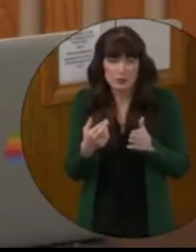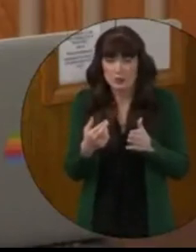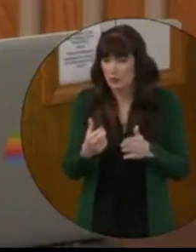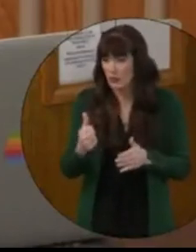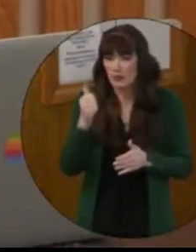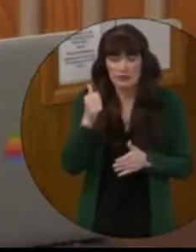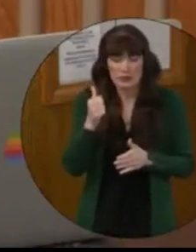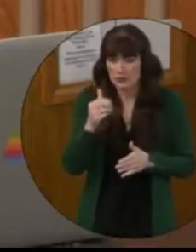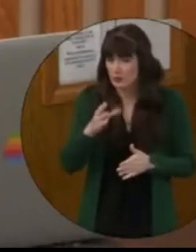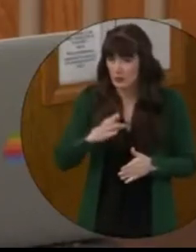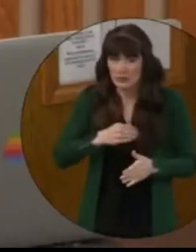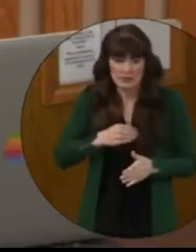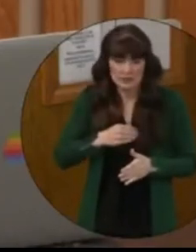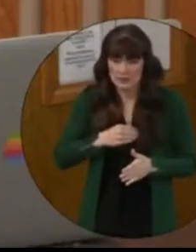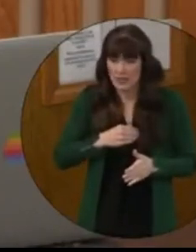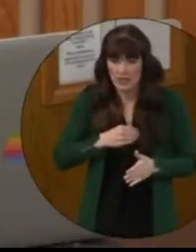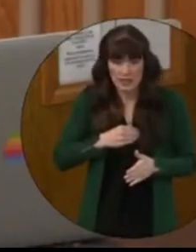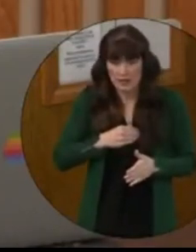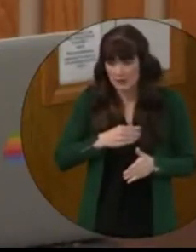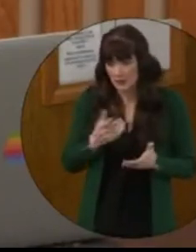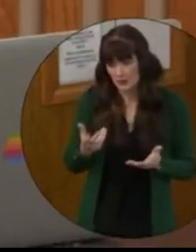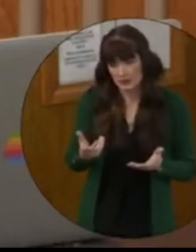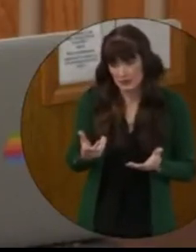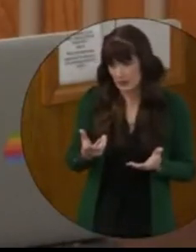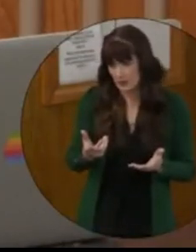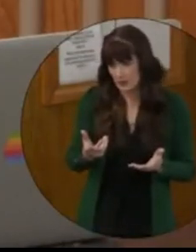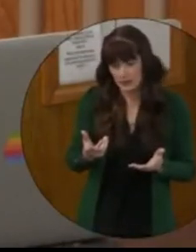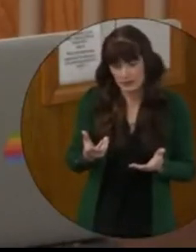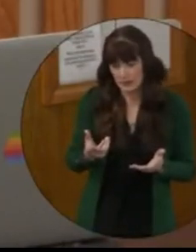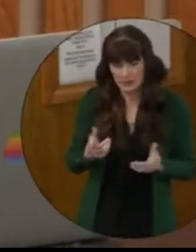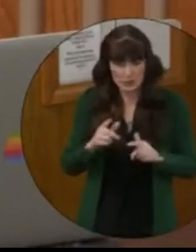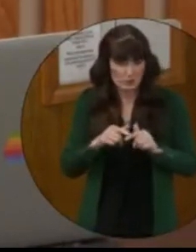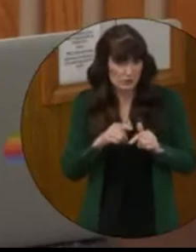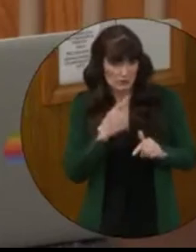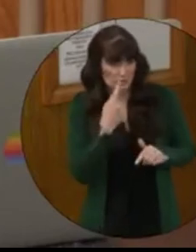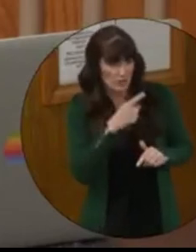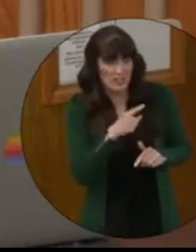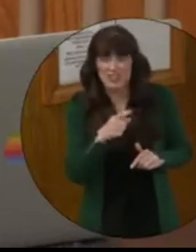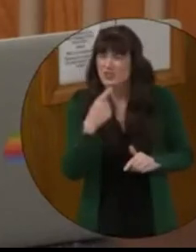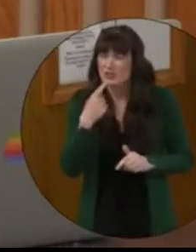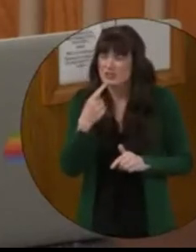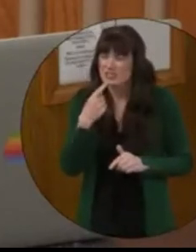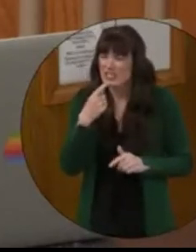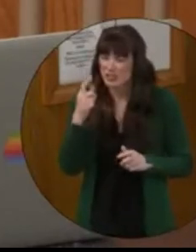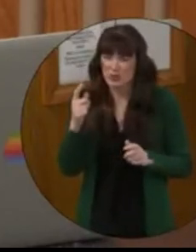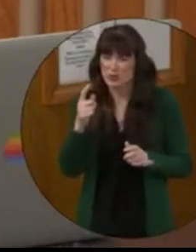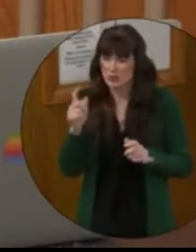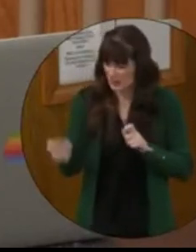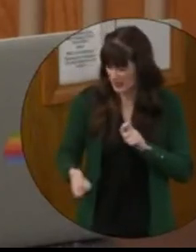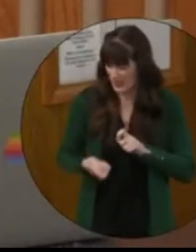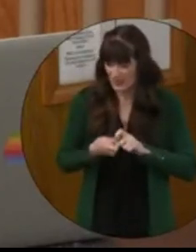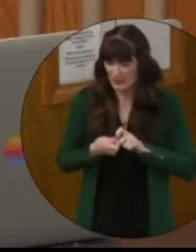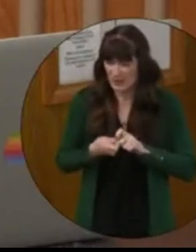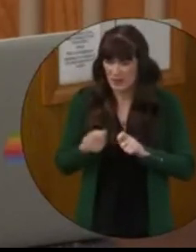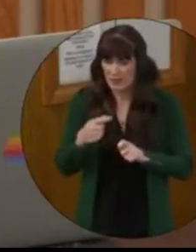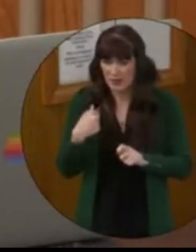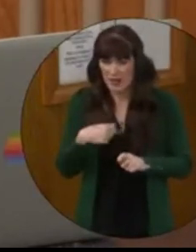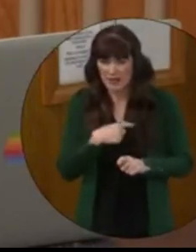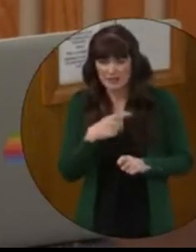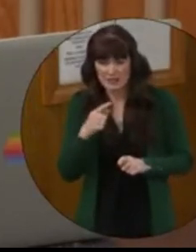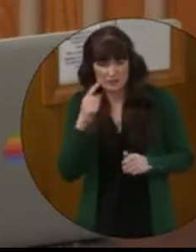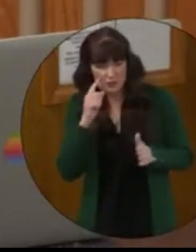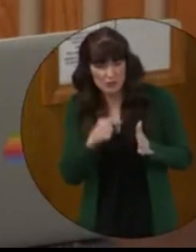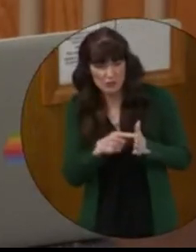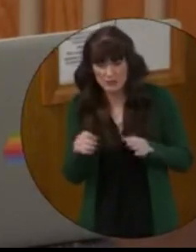take accountability for anything. You claim that you're a victim of retaliation, but the rest of us have actually witnessed some behaviors